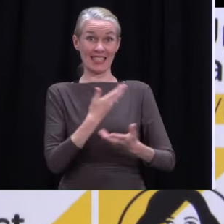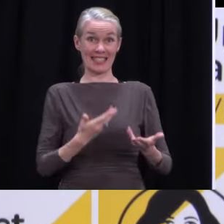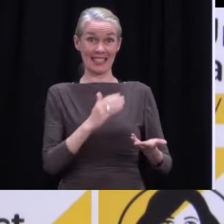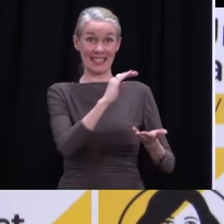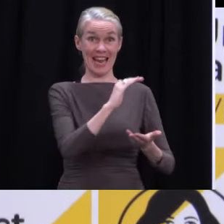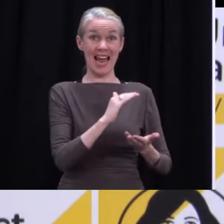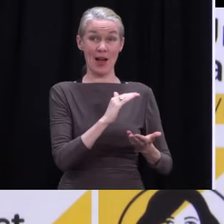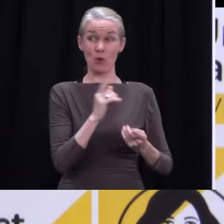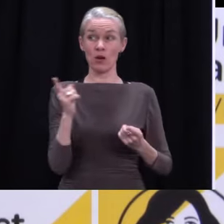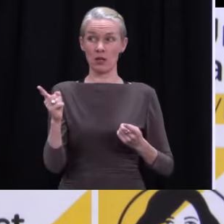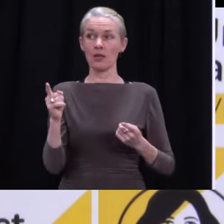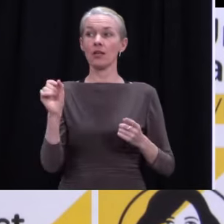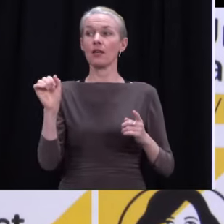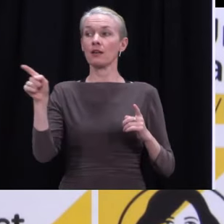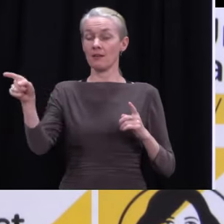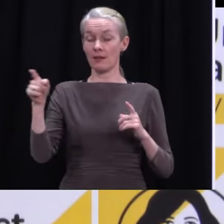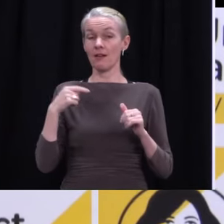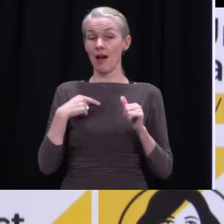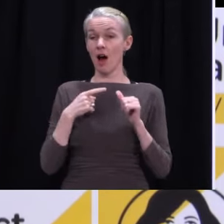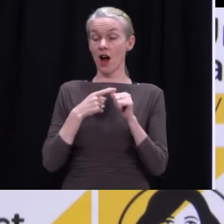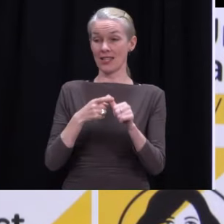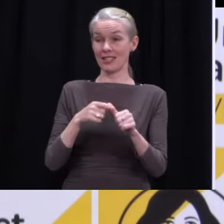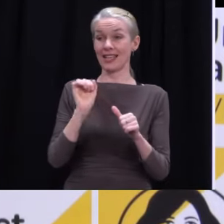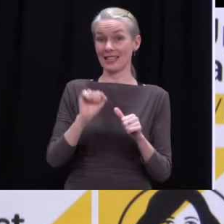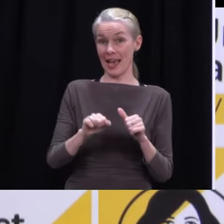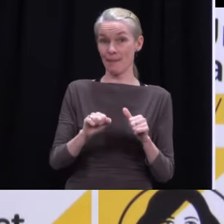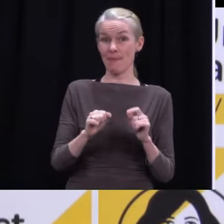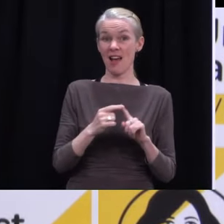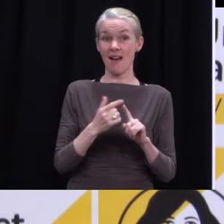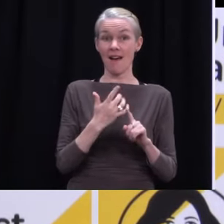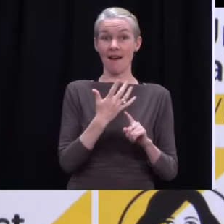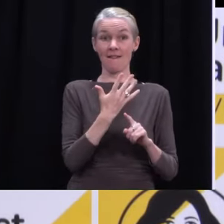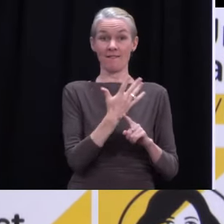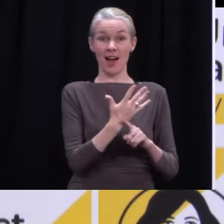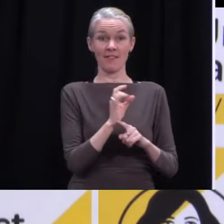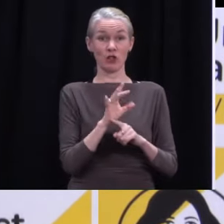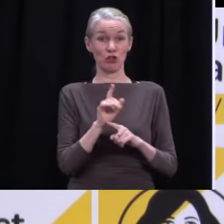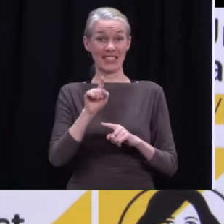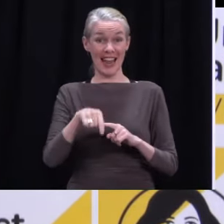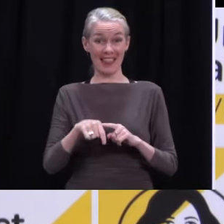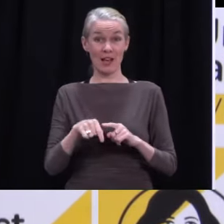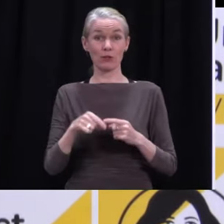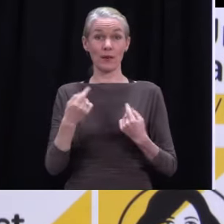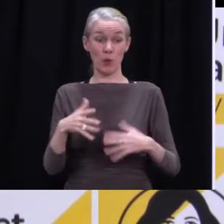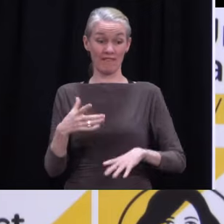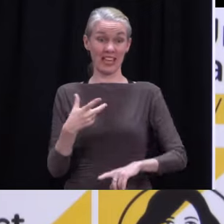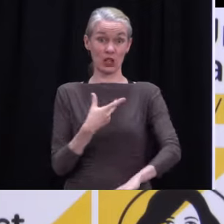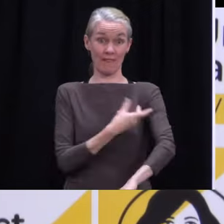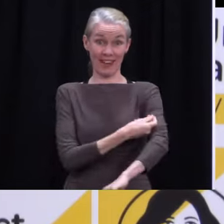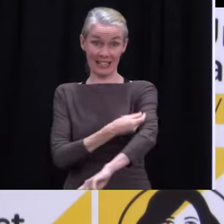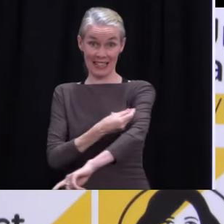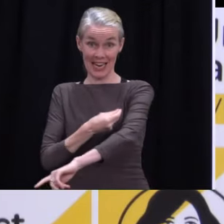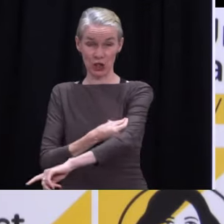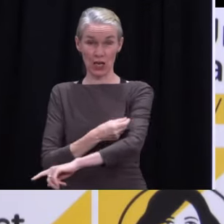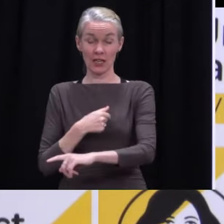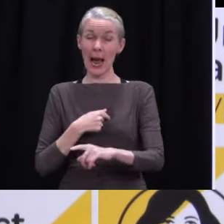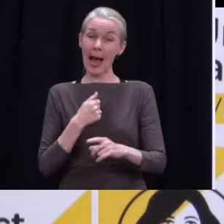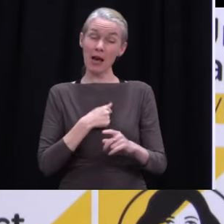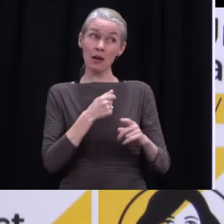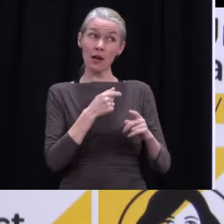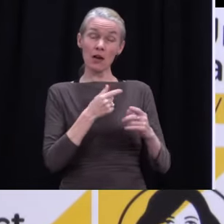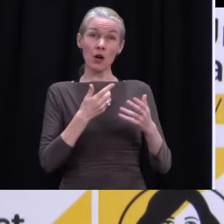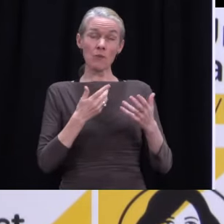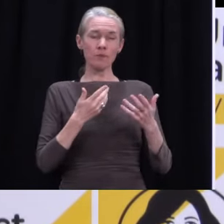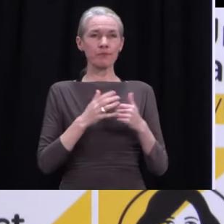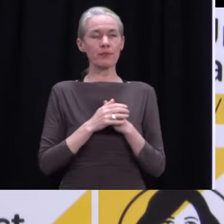,000, 510,000 distributed. We tend to get our deliveries once a week at